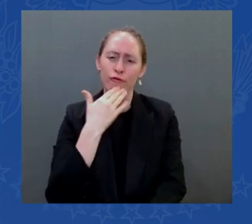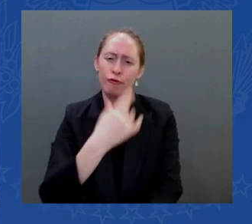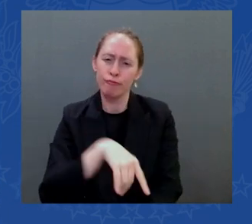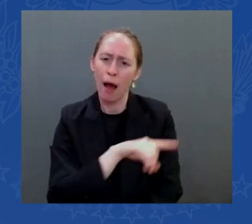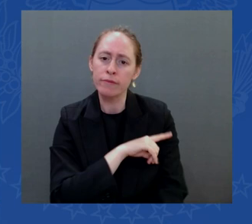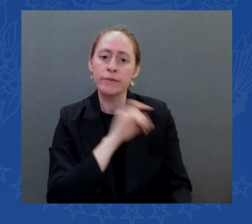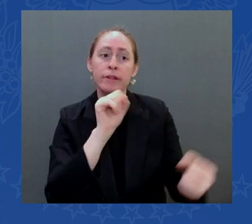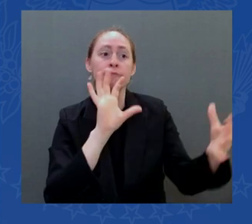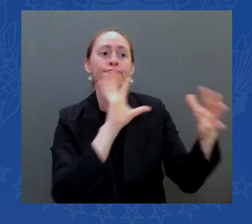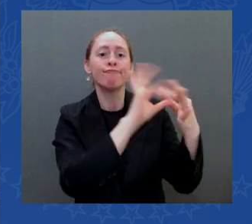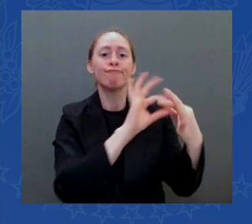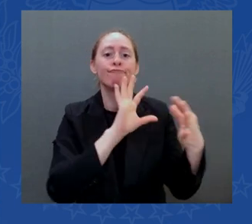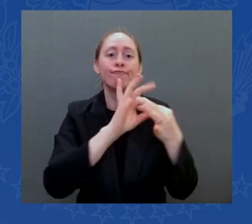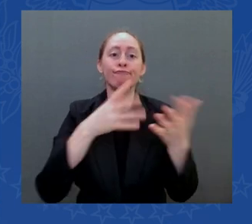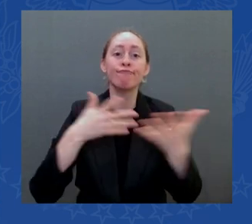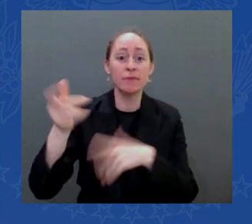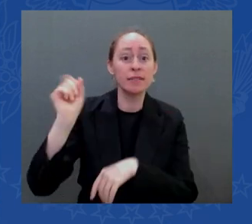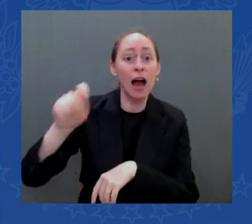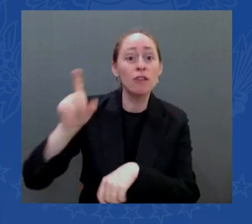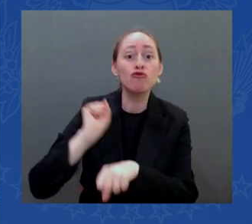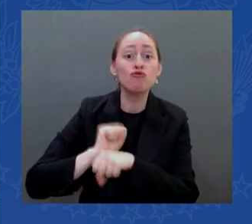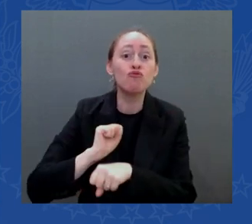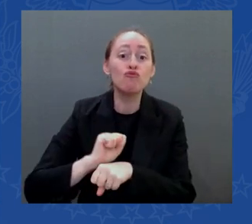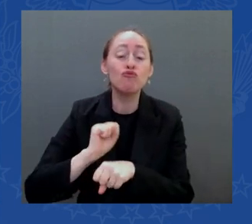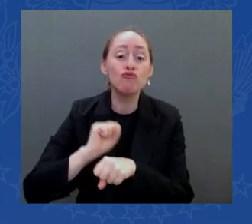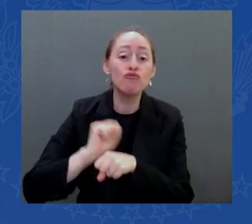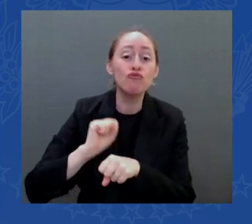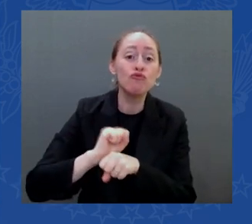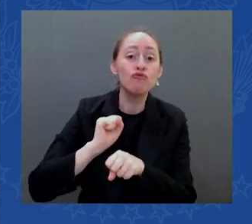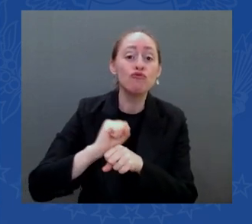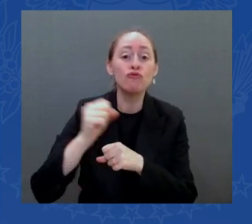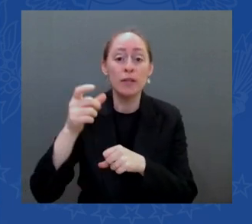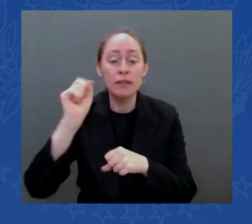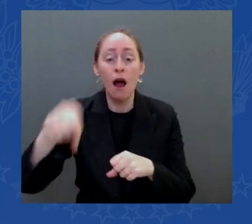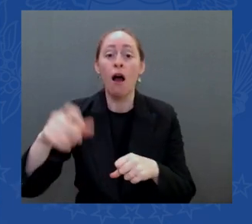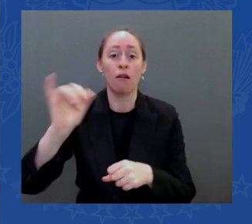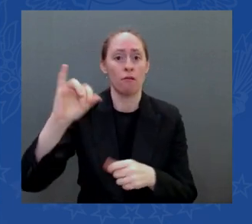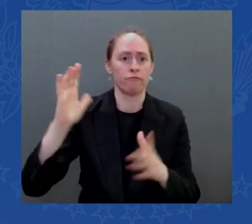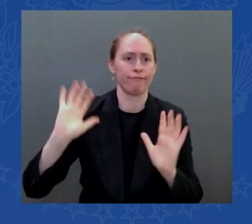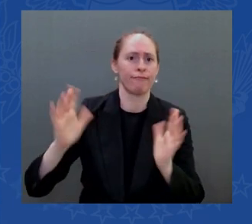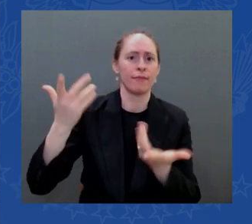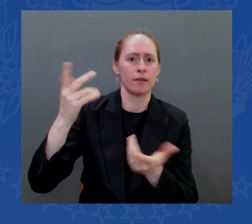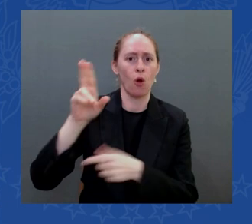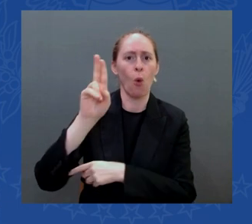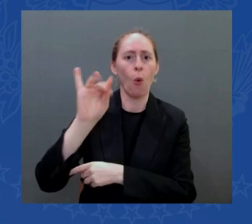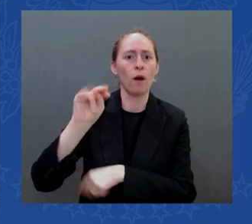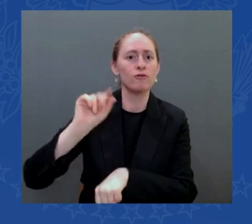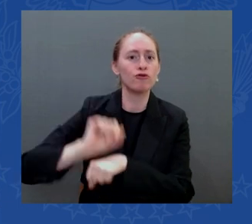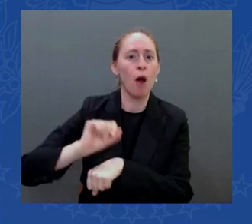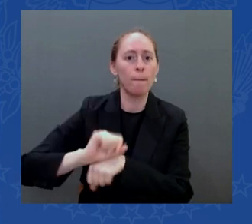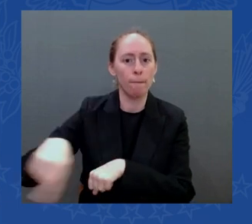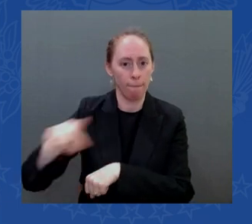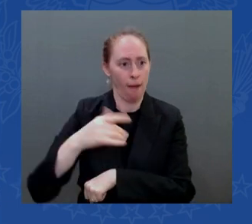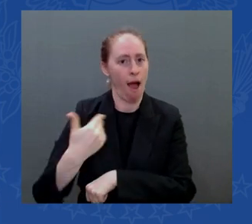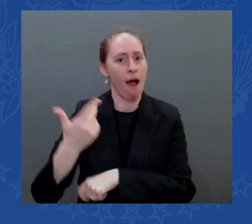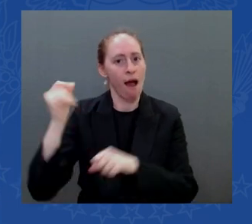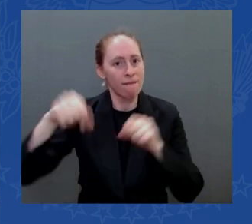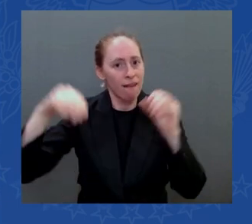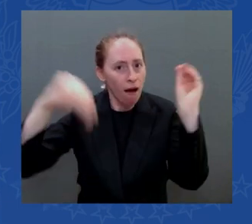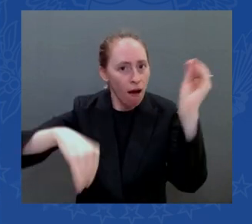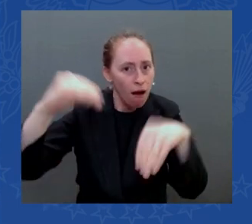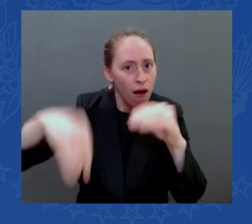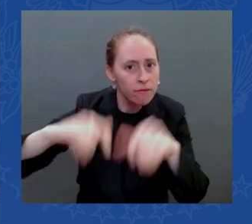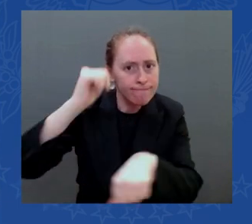union technicians can be laying down these broadband lines and never again should a parent have to sit in their car in a